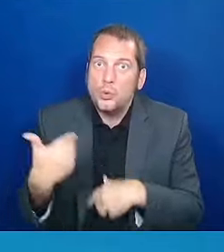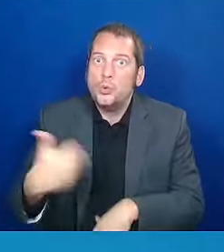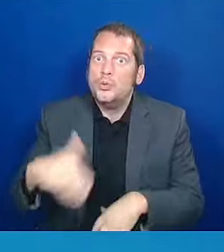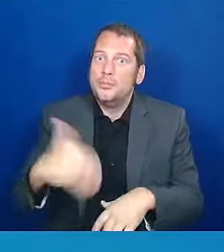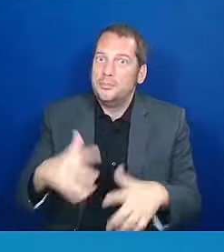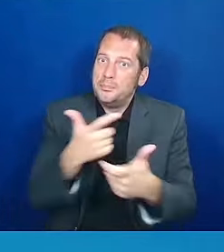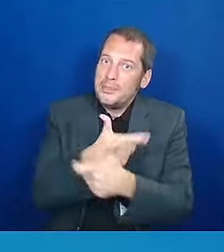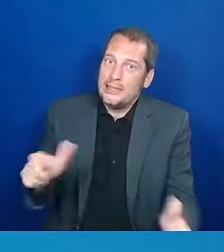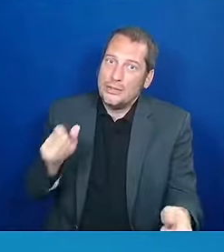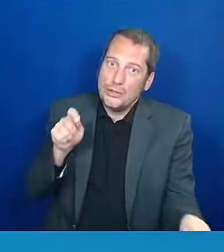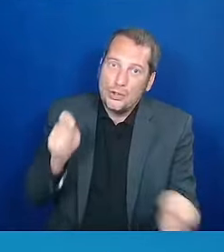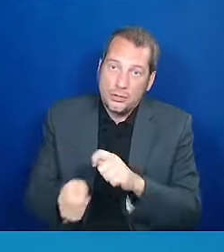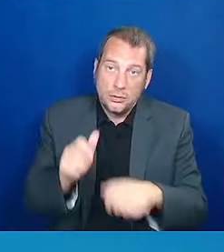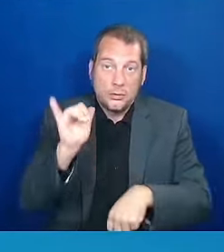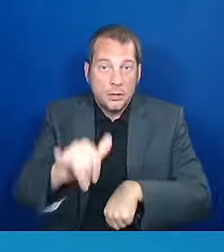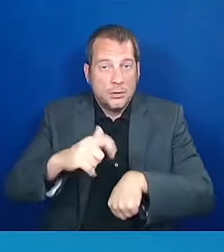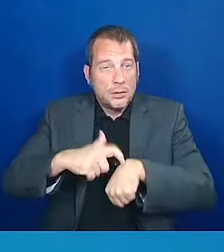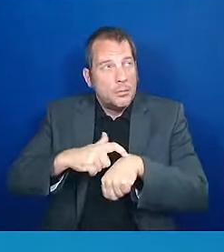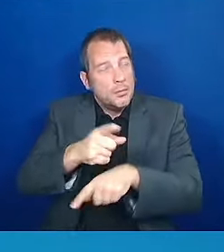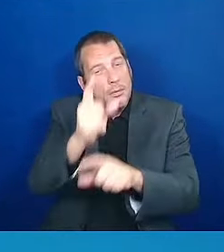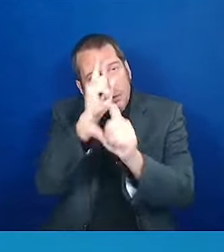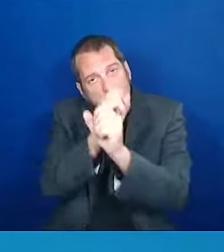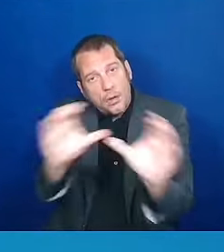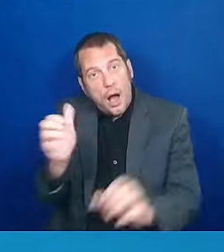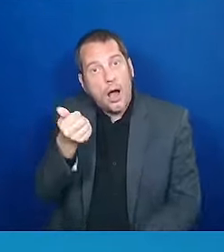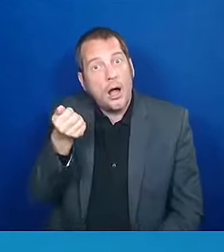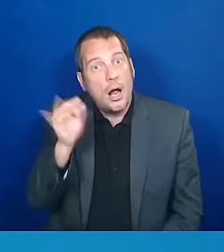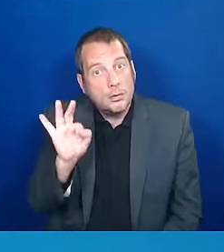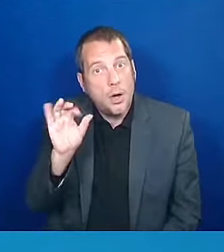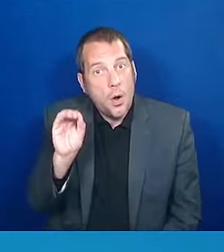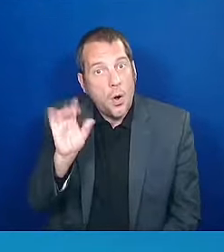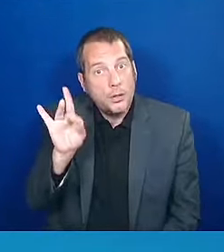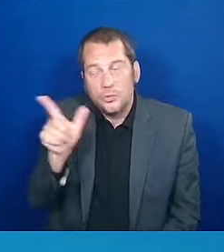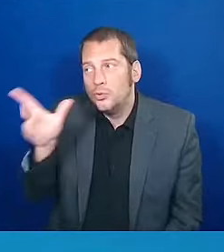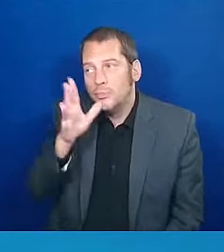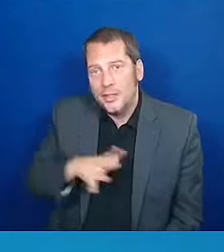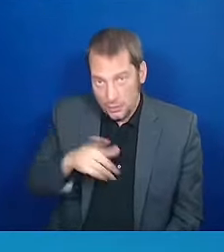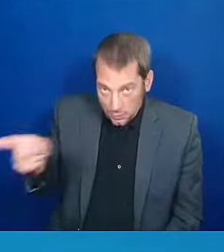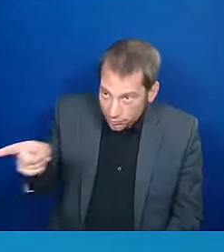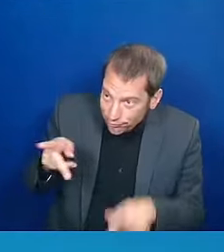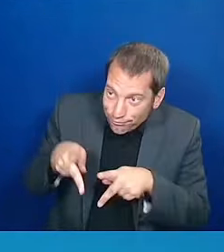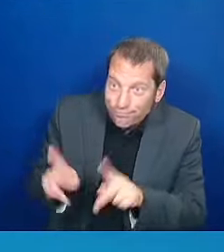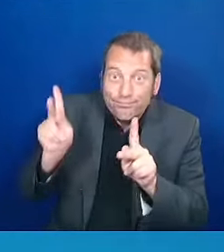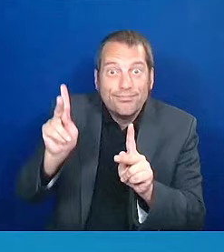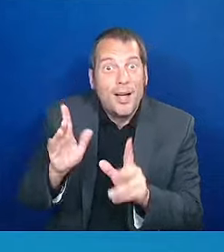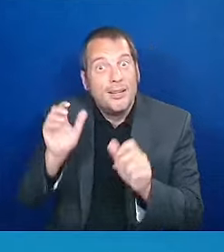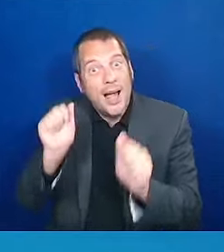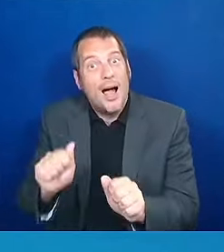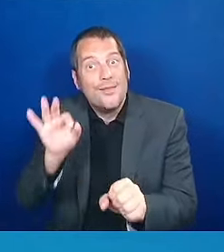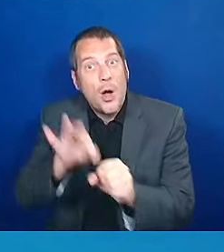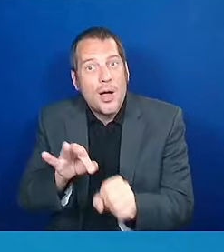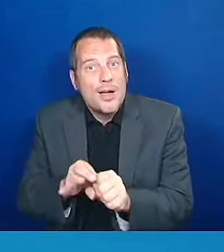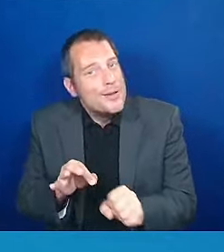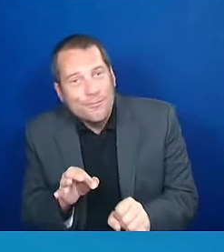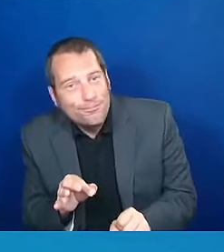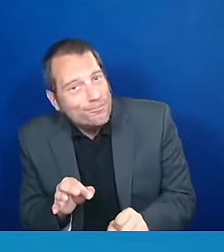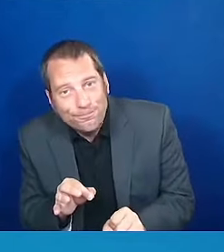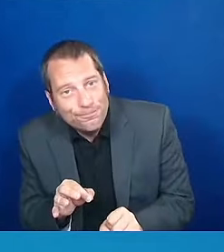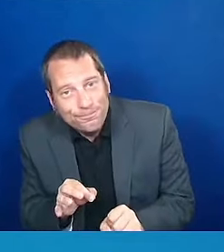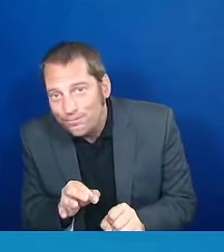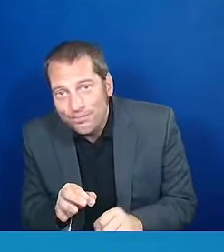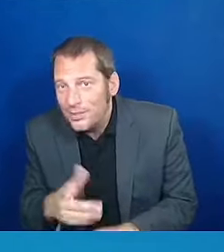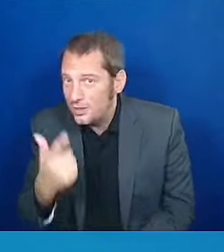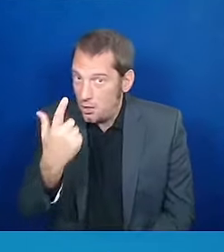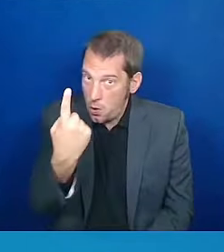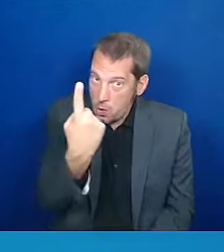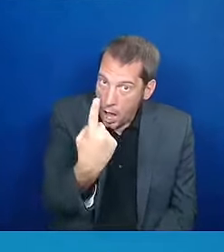guaranteed the right to vote. There was not a single black person in the United States Congress. And